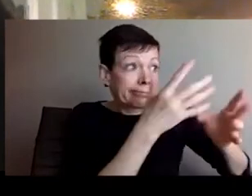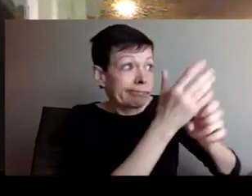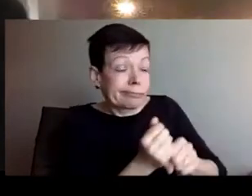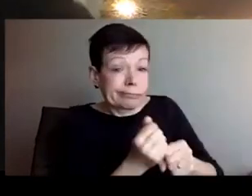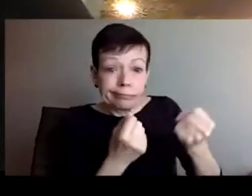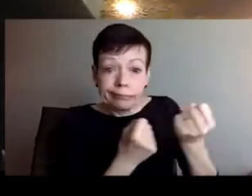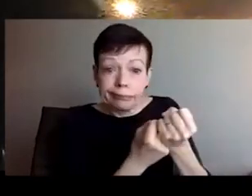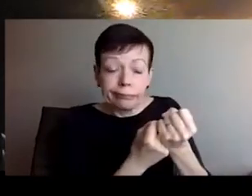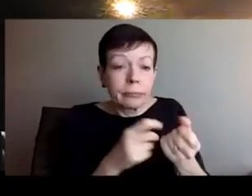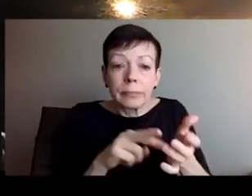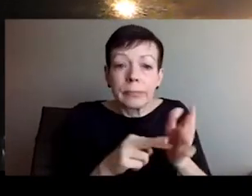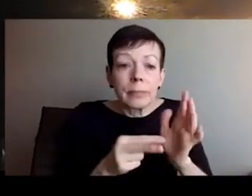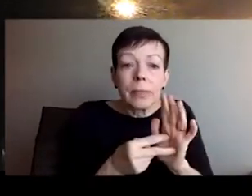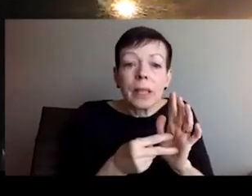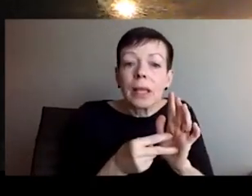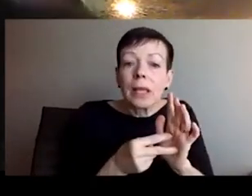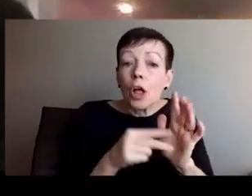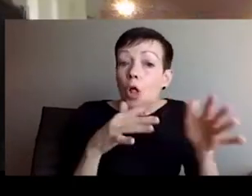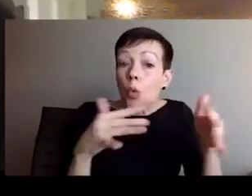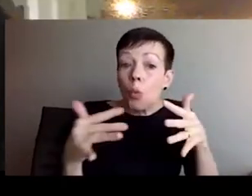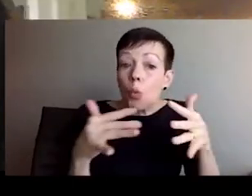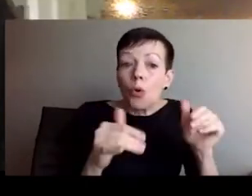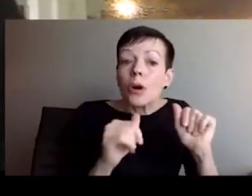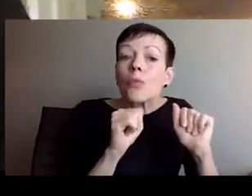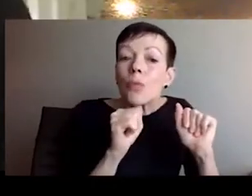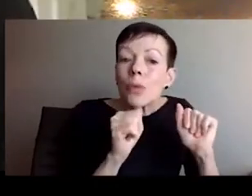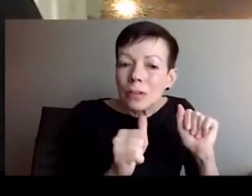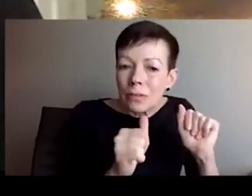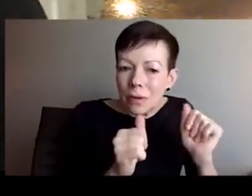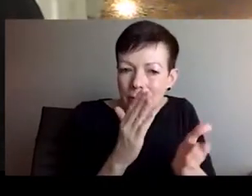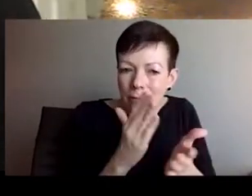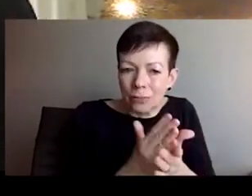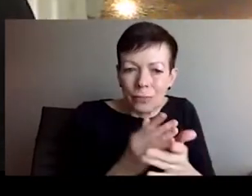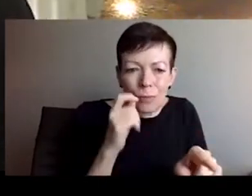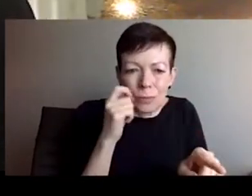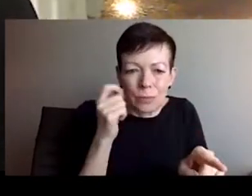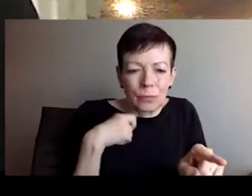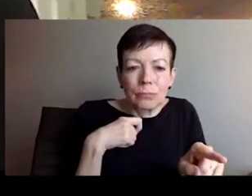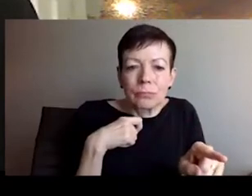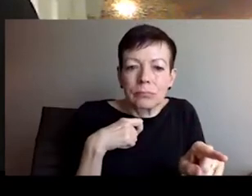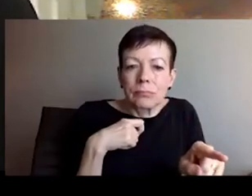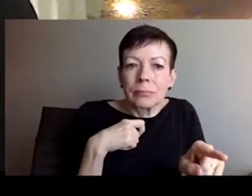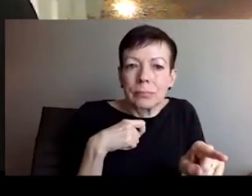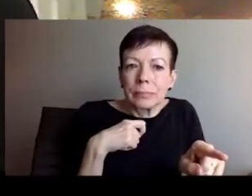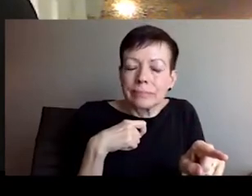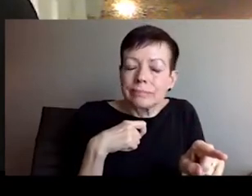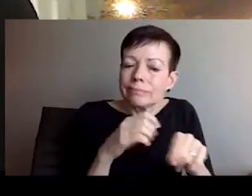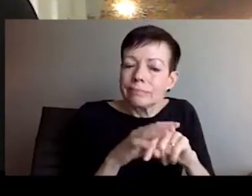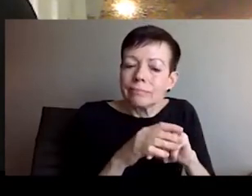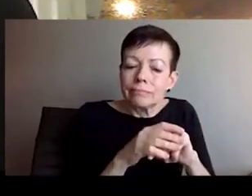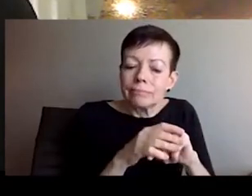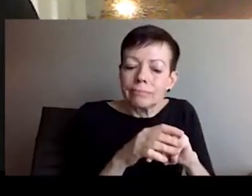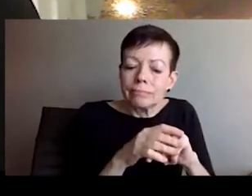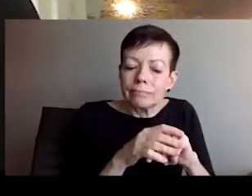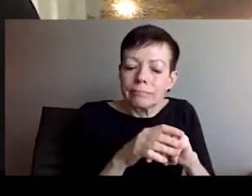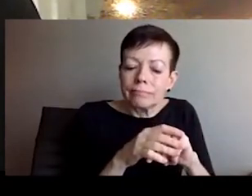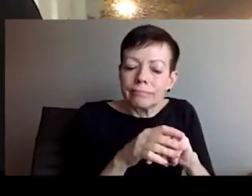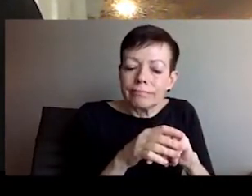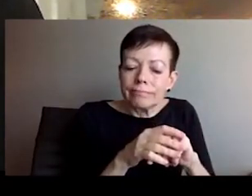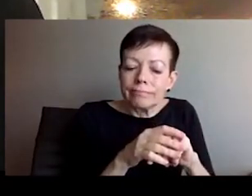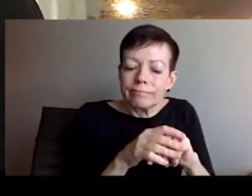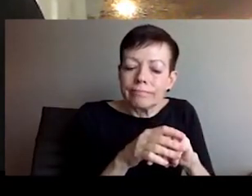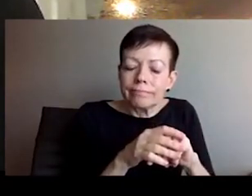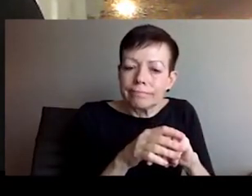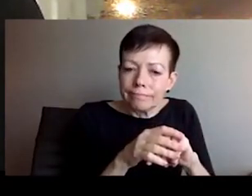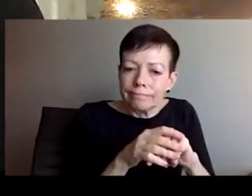in which they start to believe, which means that this situation is very dangerous,